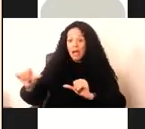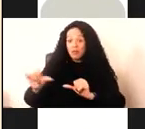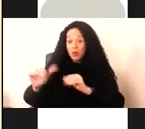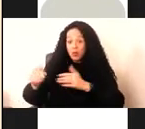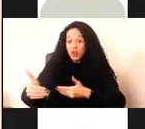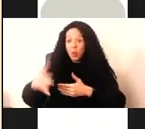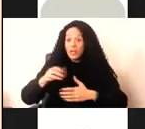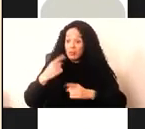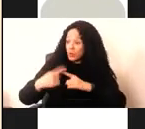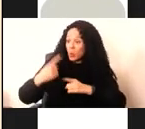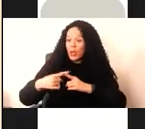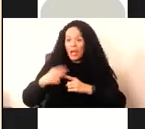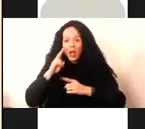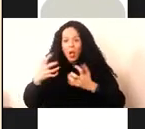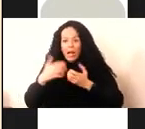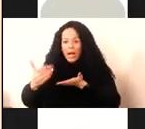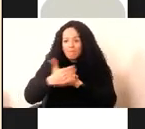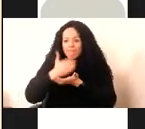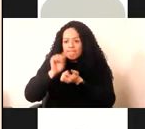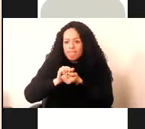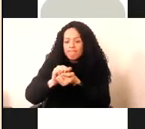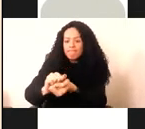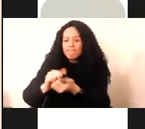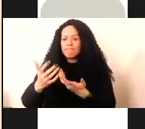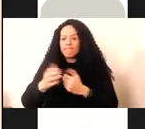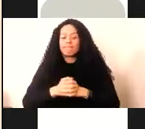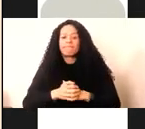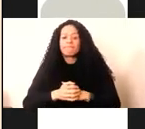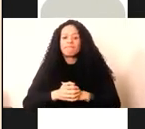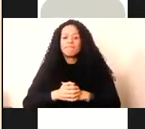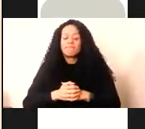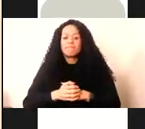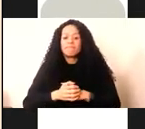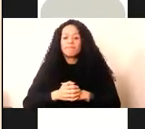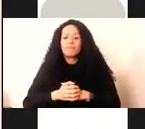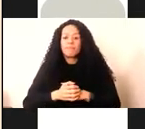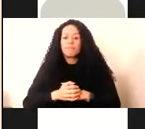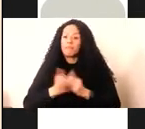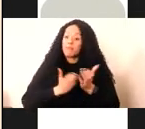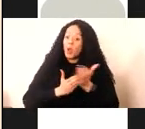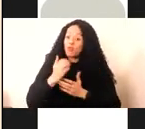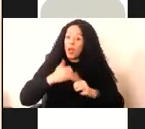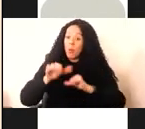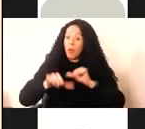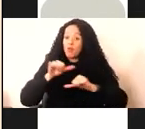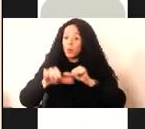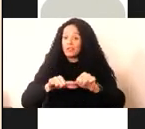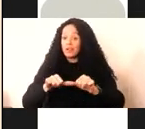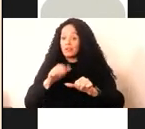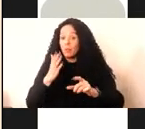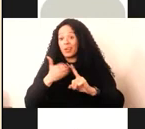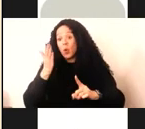act quickly. And as a consequence, in our process, noted that the